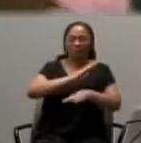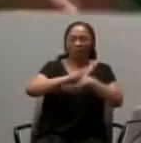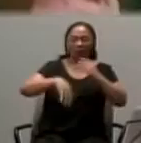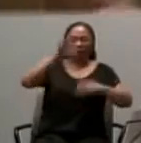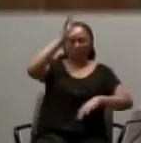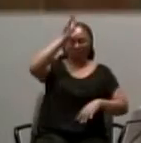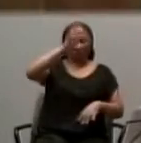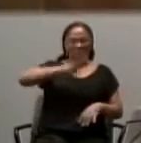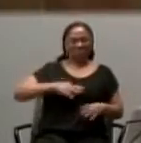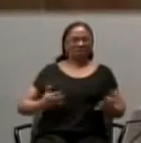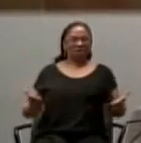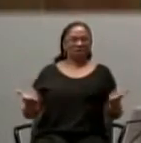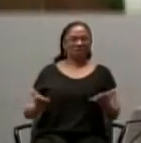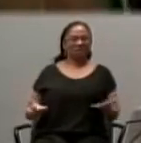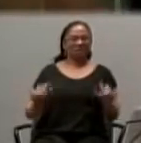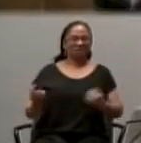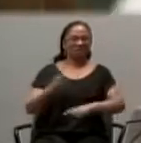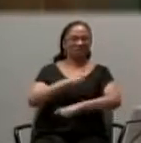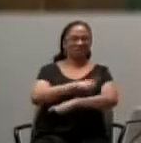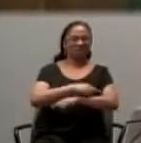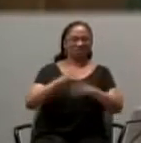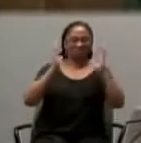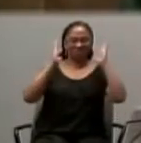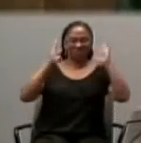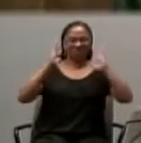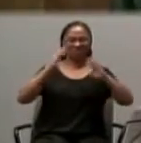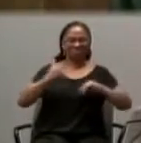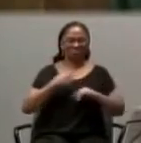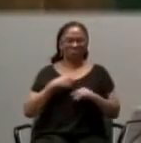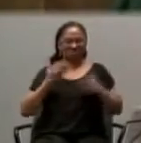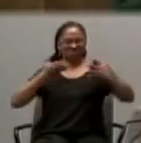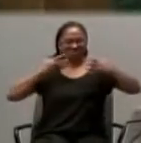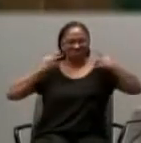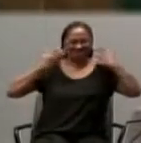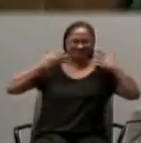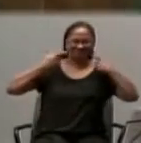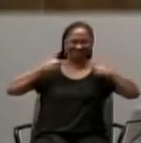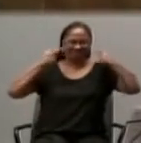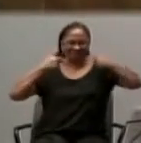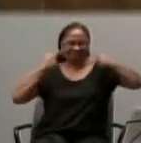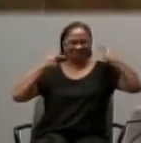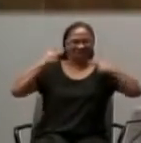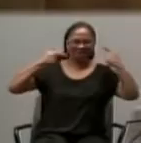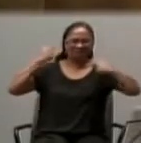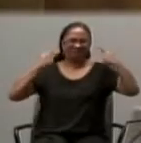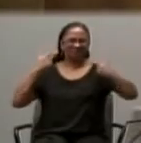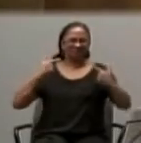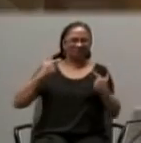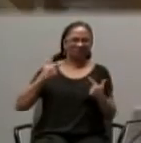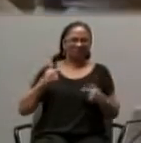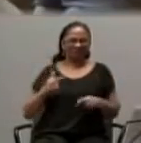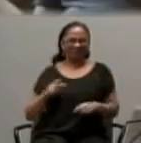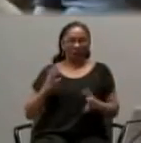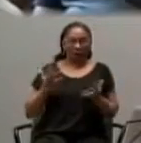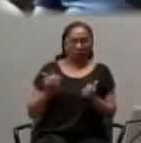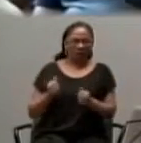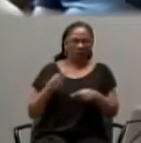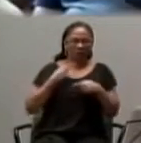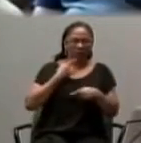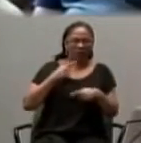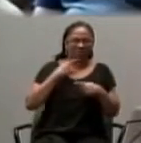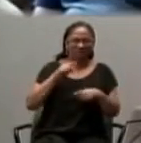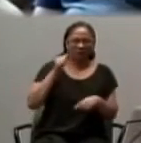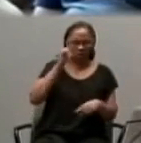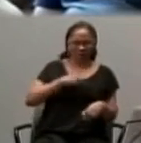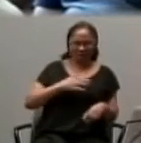congregation here, And outside there, Maybe smiling, Grinning from ear to ear, And can't wait to tell the women in their lives,